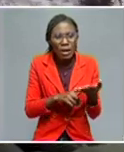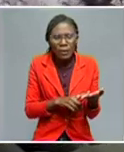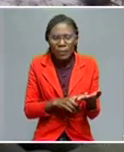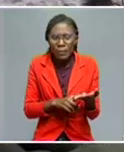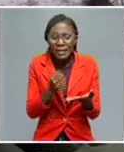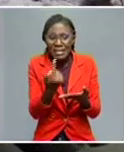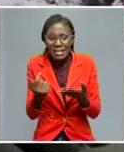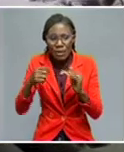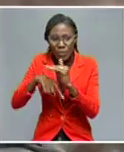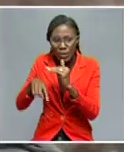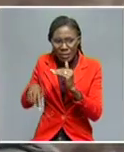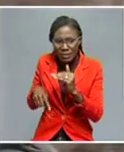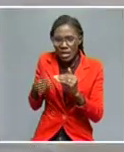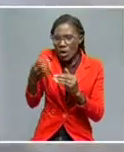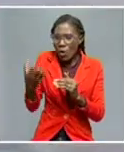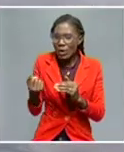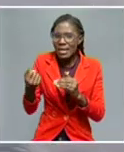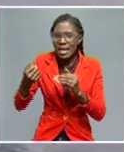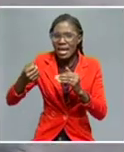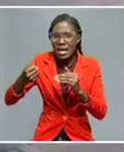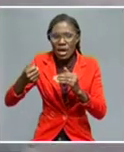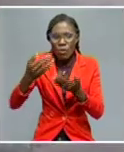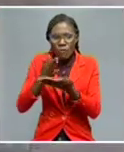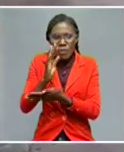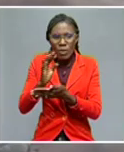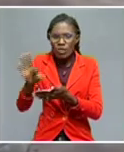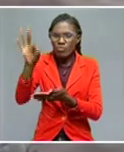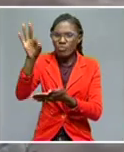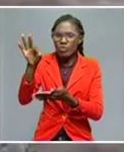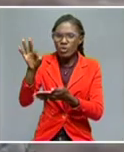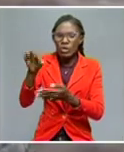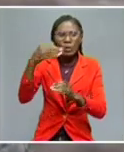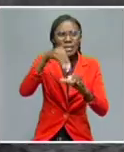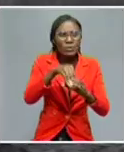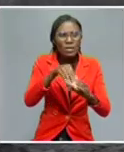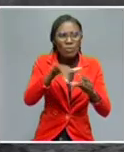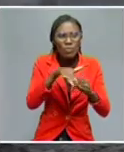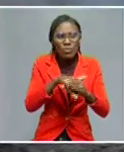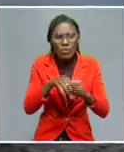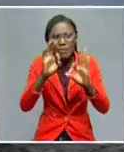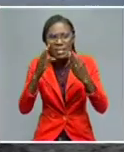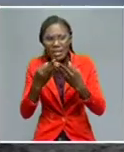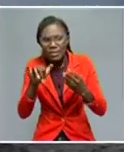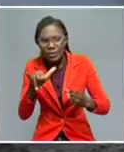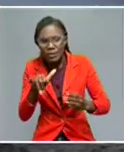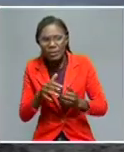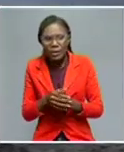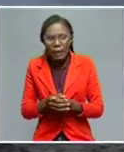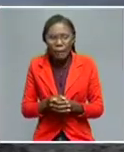should have the right to choose its path of development and pretty much granted that